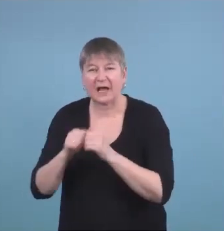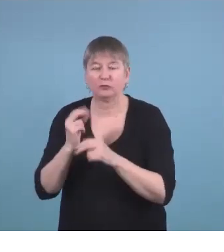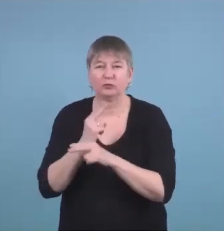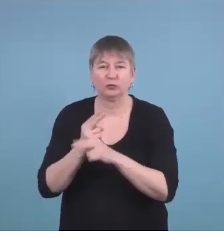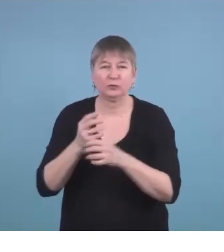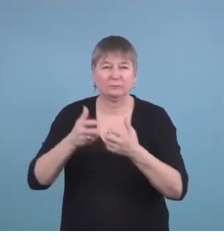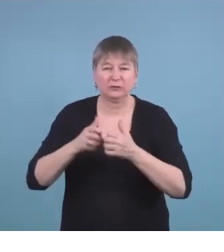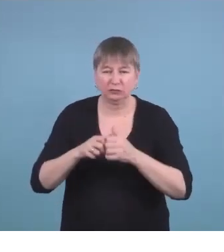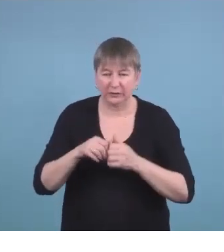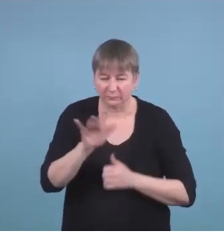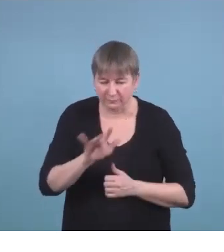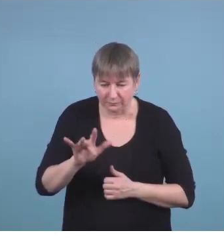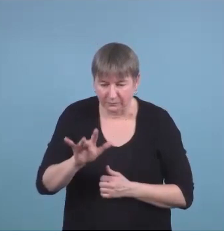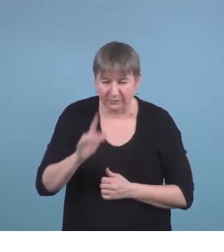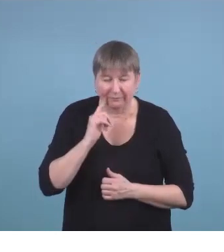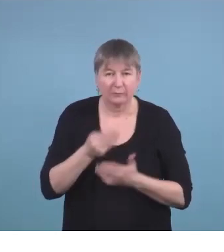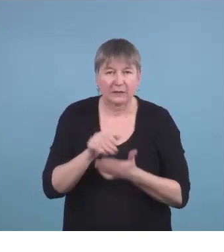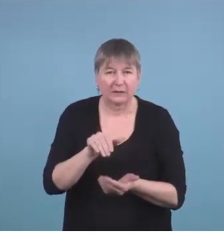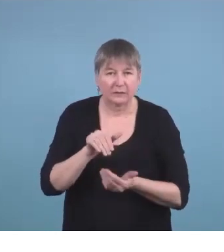is really important